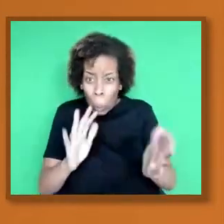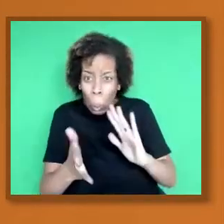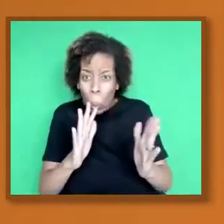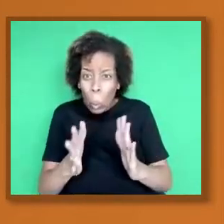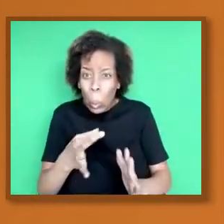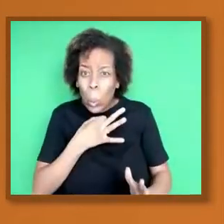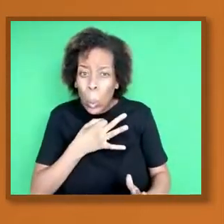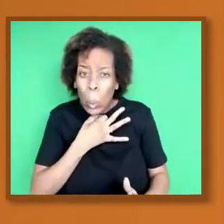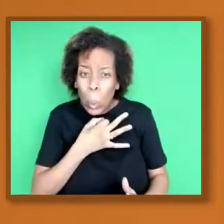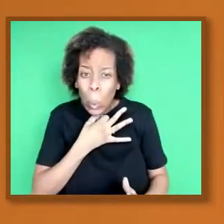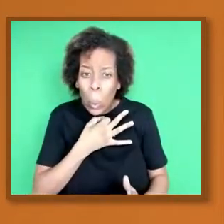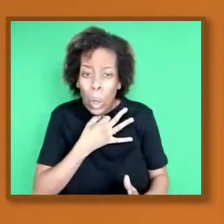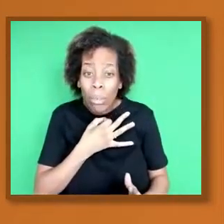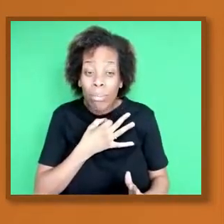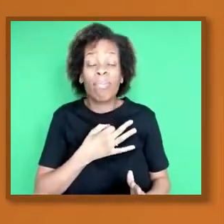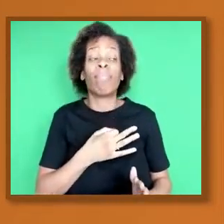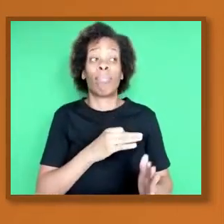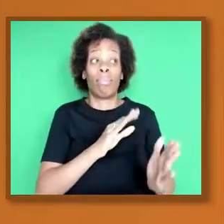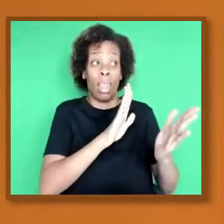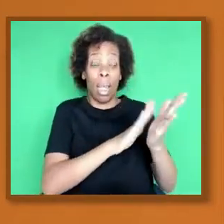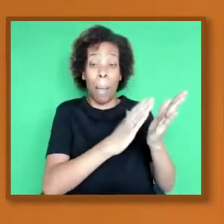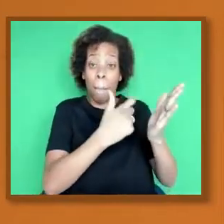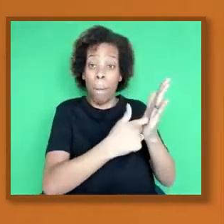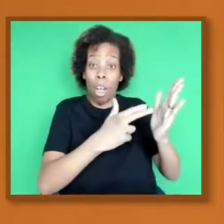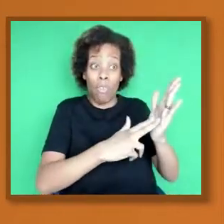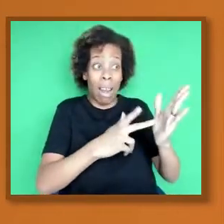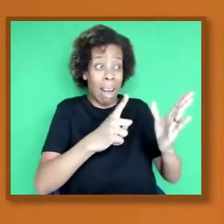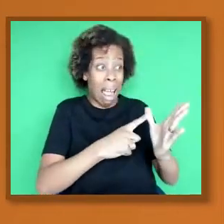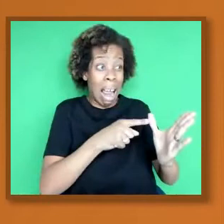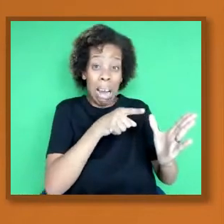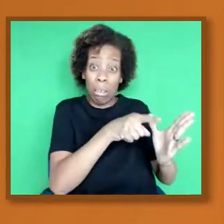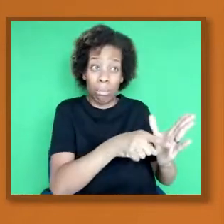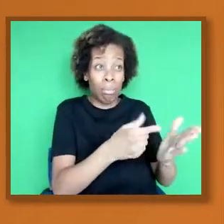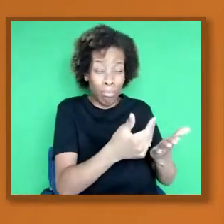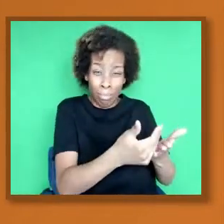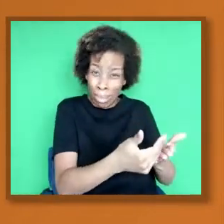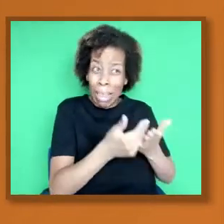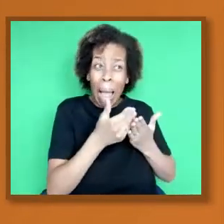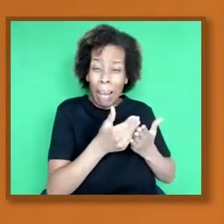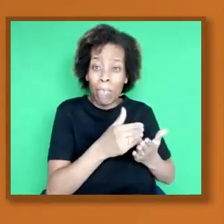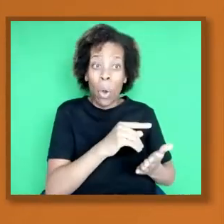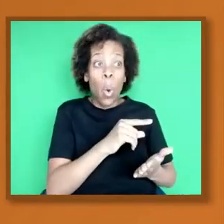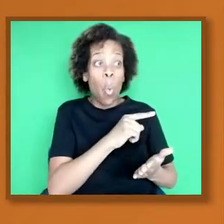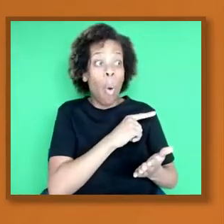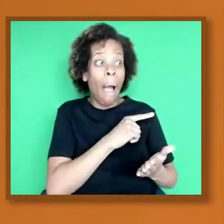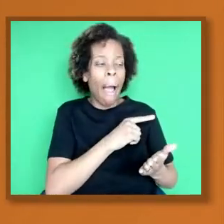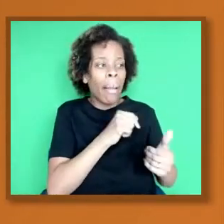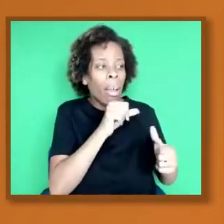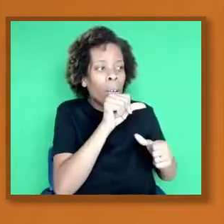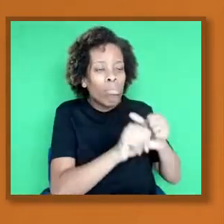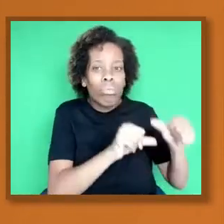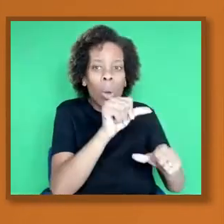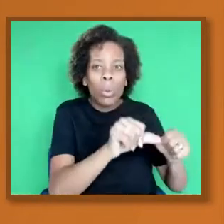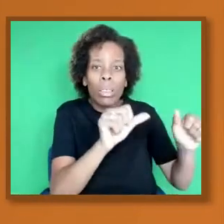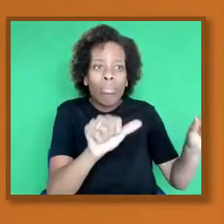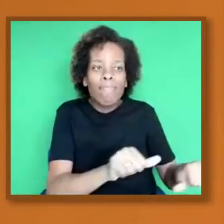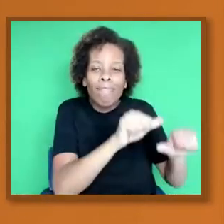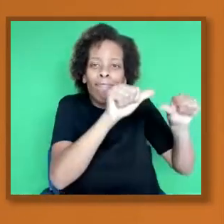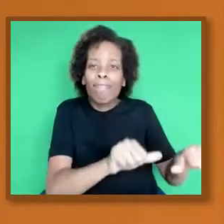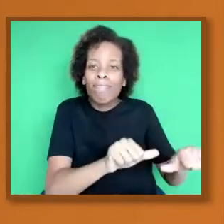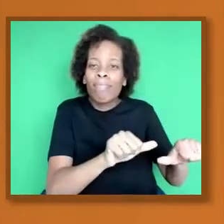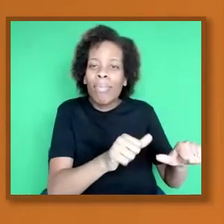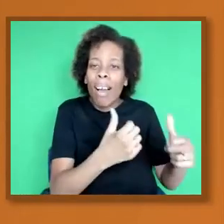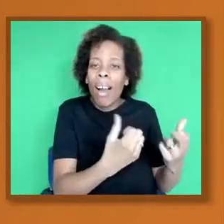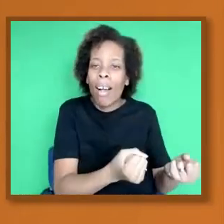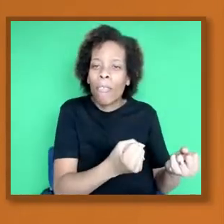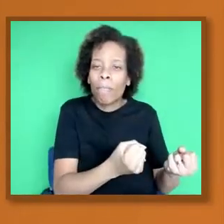safest type of vaccines that are currently being used in us today. Yeah, I'd agree.